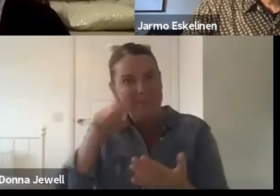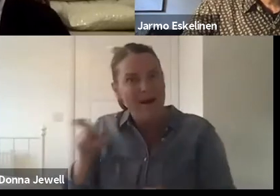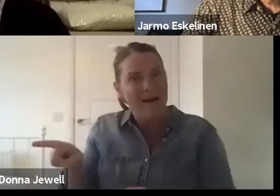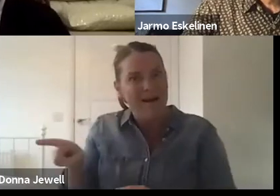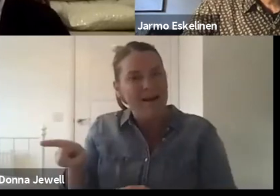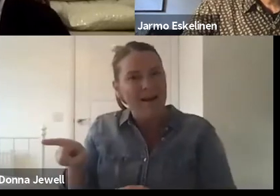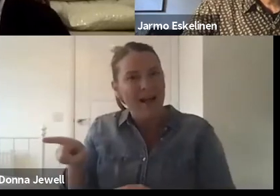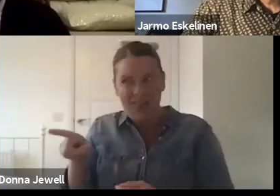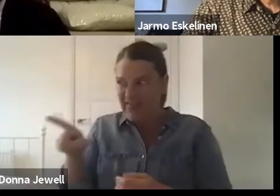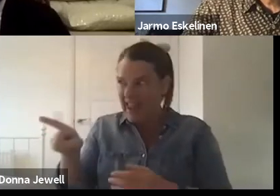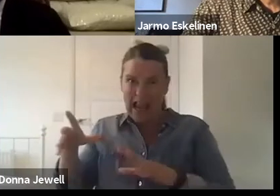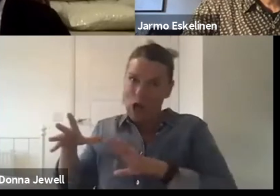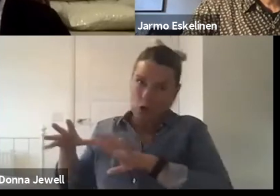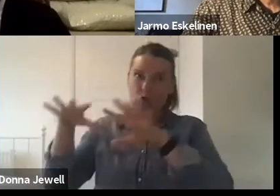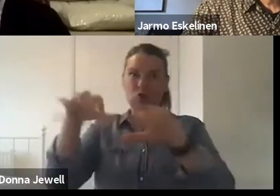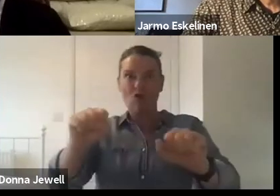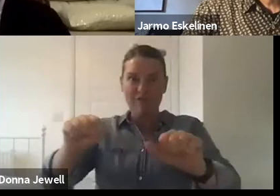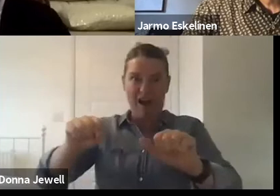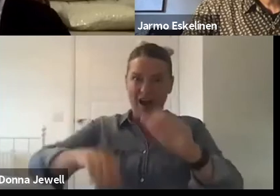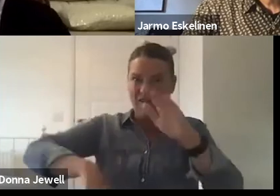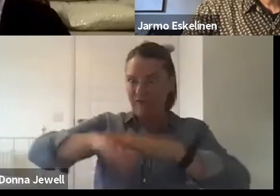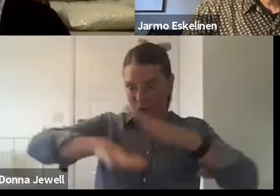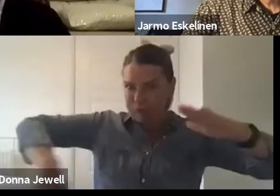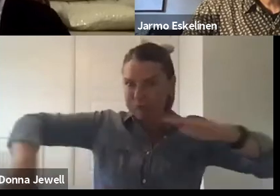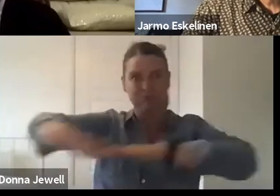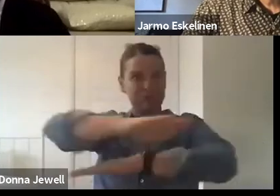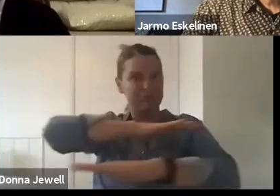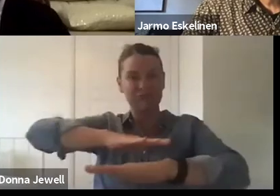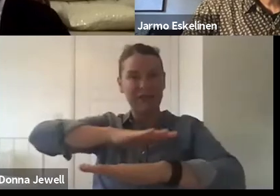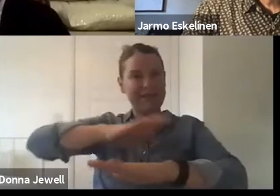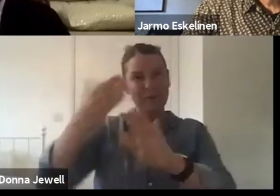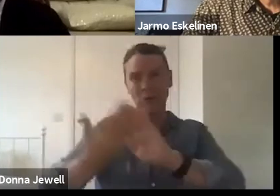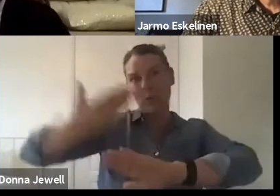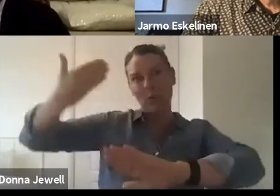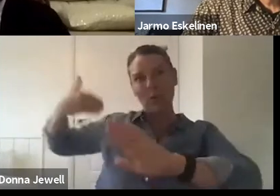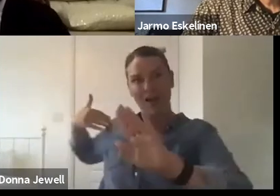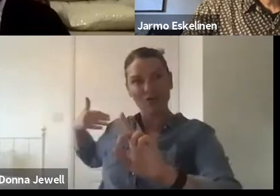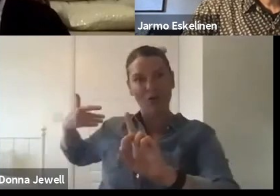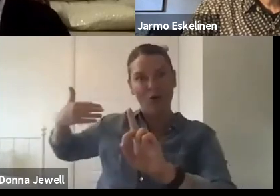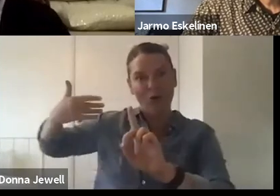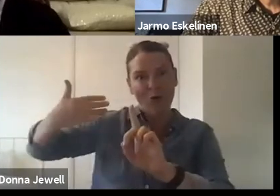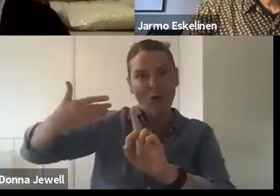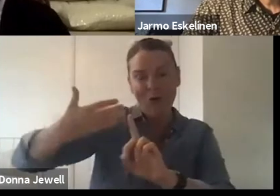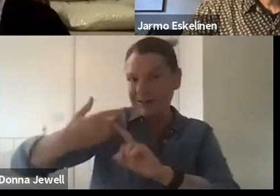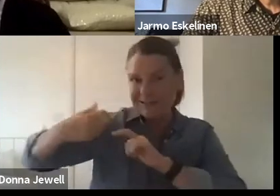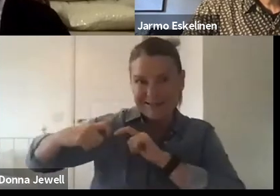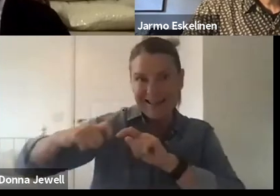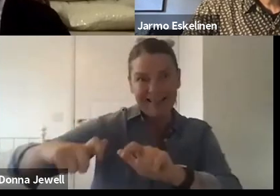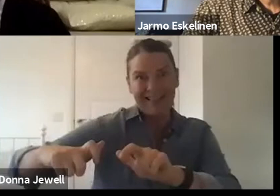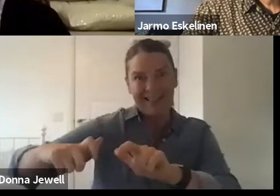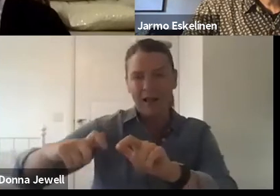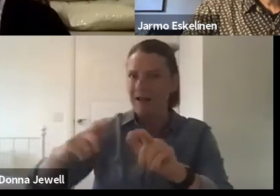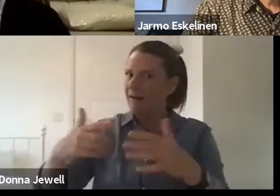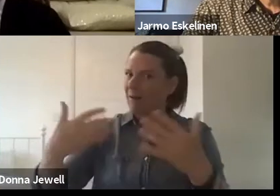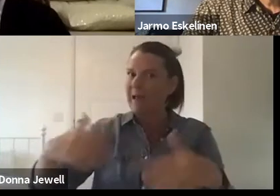took over the place and continue to this day, at least when it was open, they did. And it's an amazing,